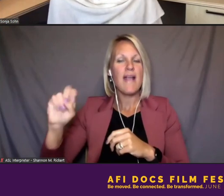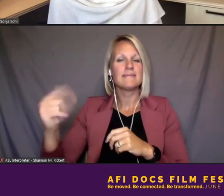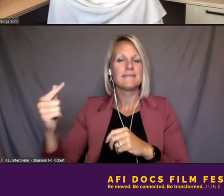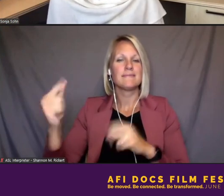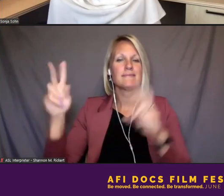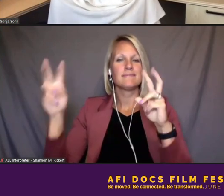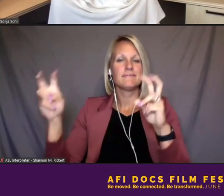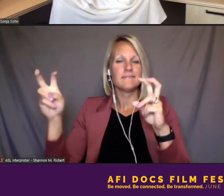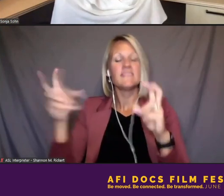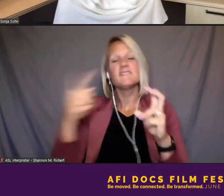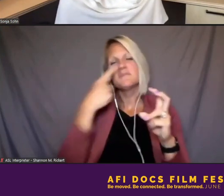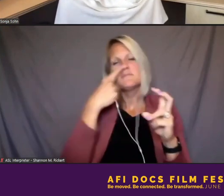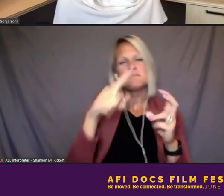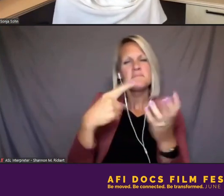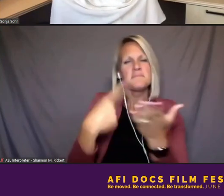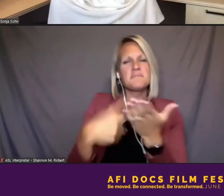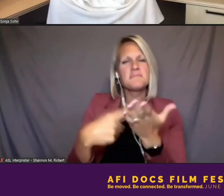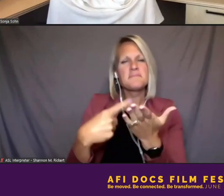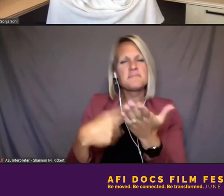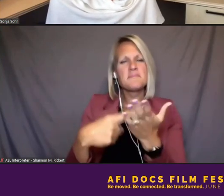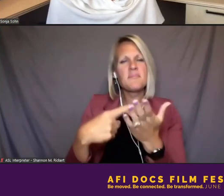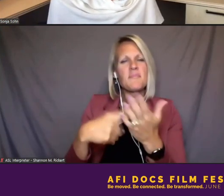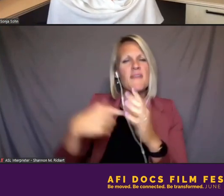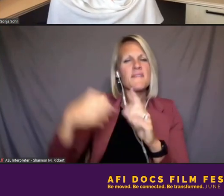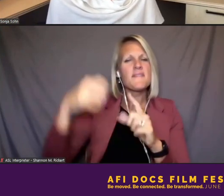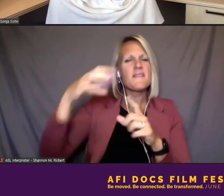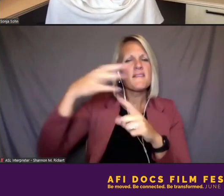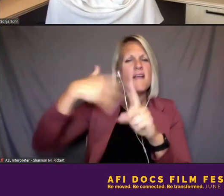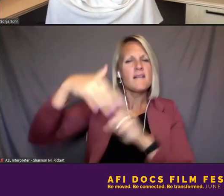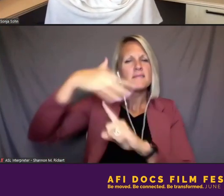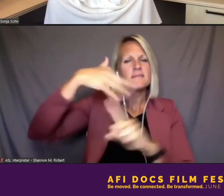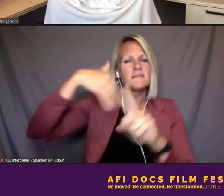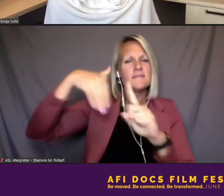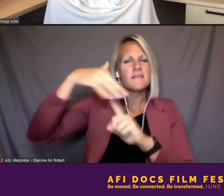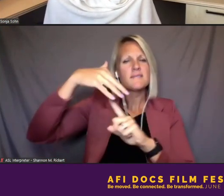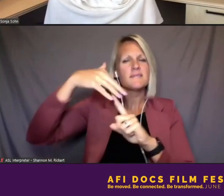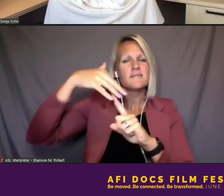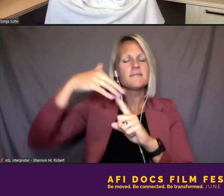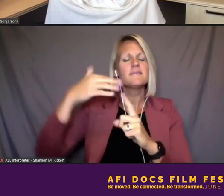we can kind of share with the audience what your investigation delves into.